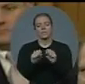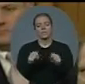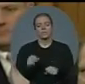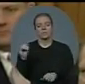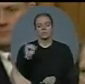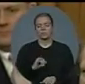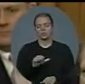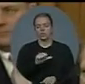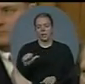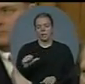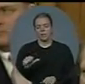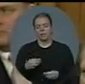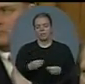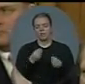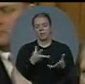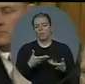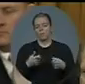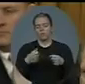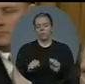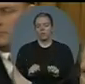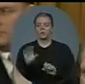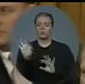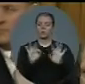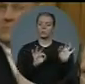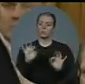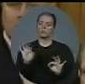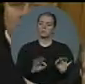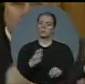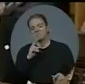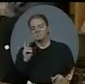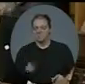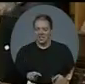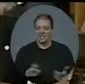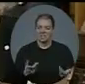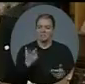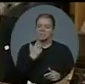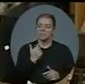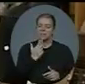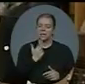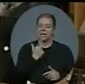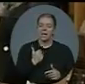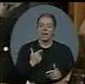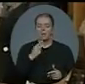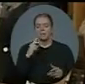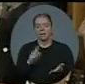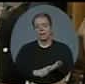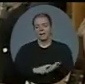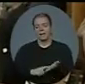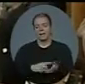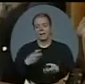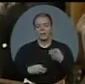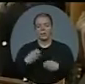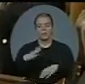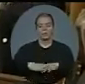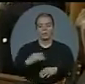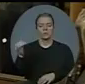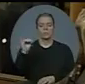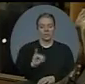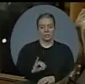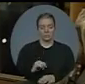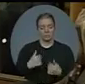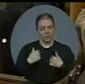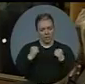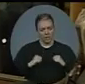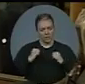will she then explain why we are supposed to trust her? What we're trying to do, Mr. Speaker, is make it possible for more